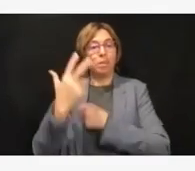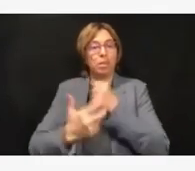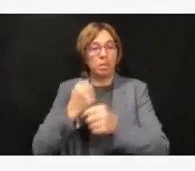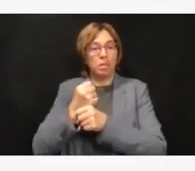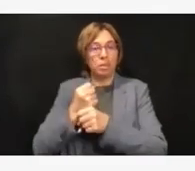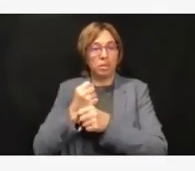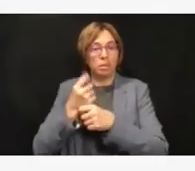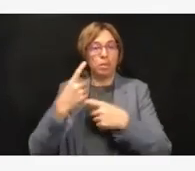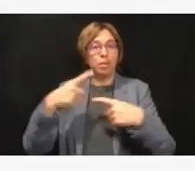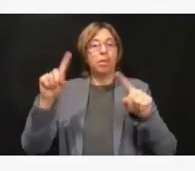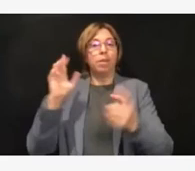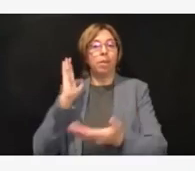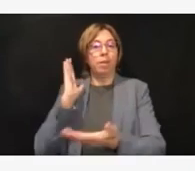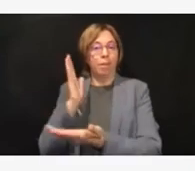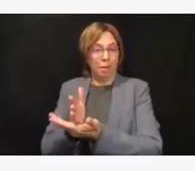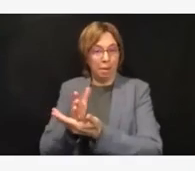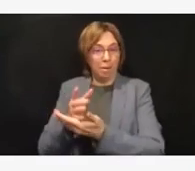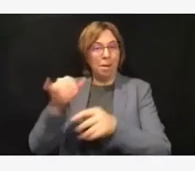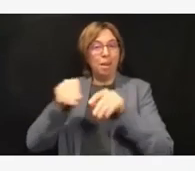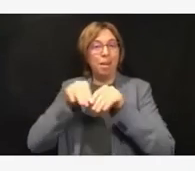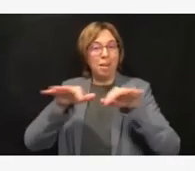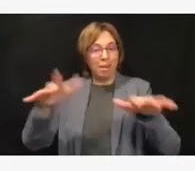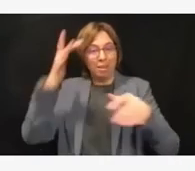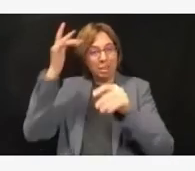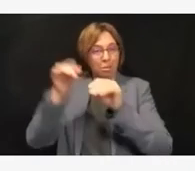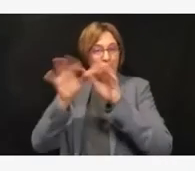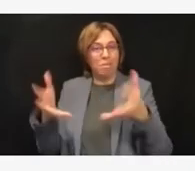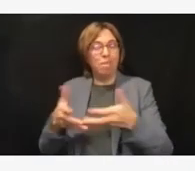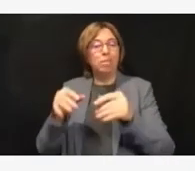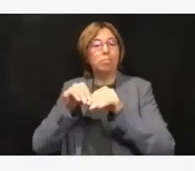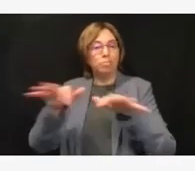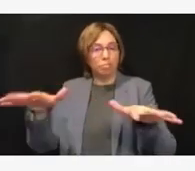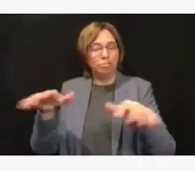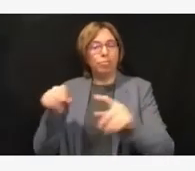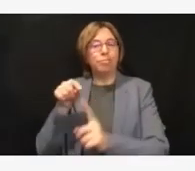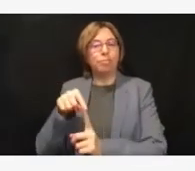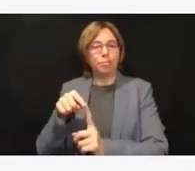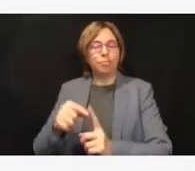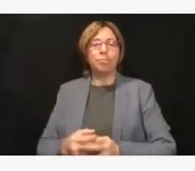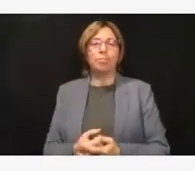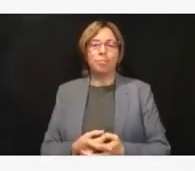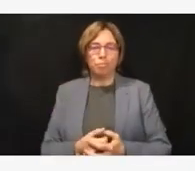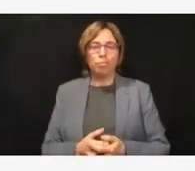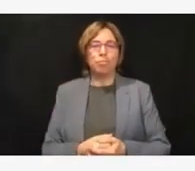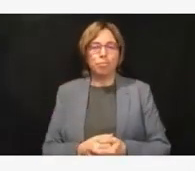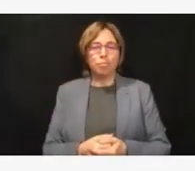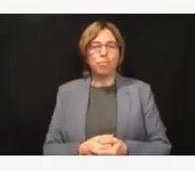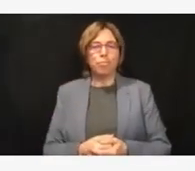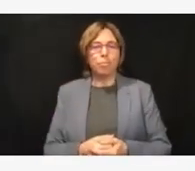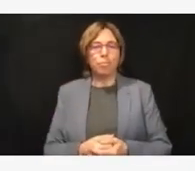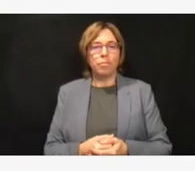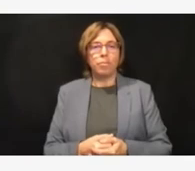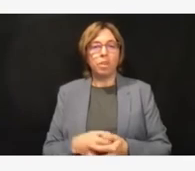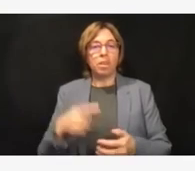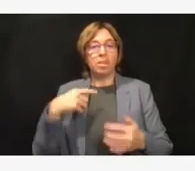think there is a light at the end of the tunnel. I don't yet know exactly when that is, but I do think we'll get there.